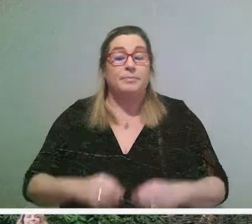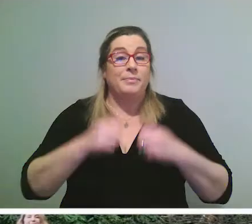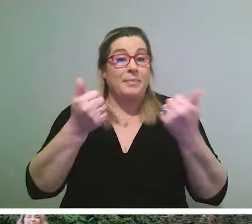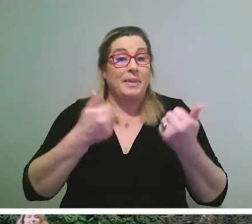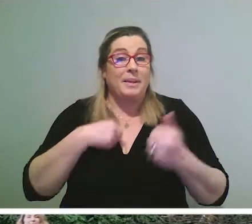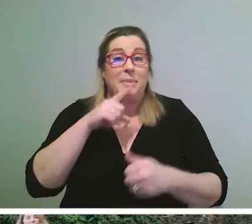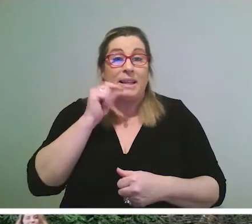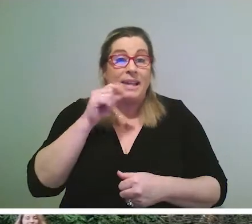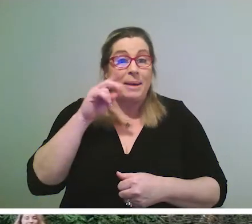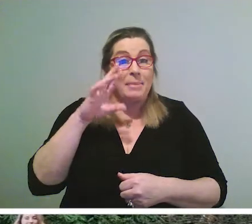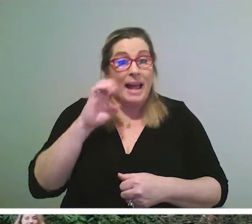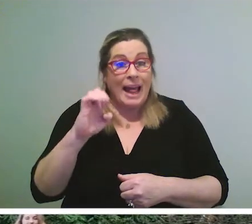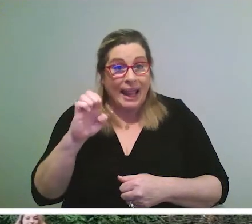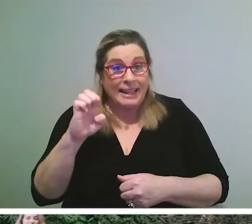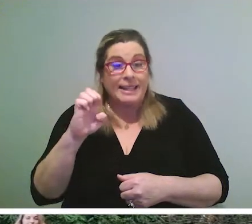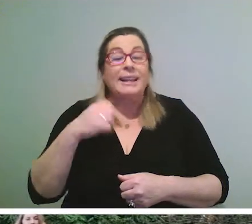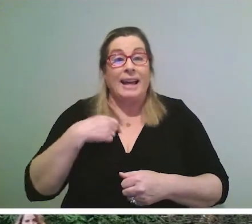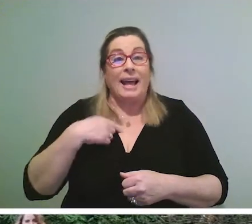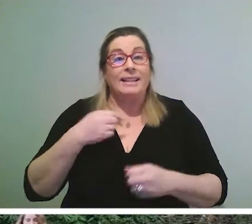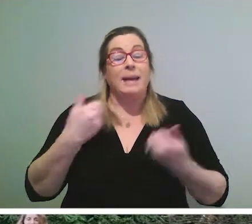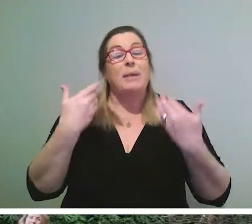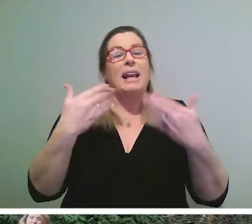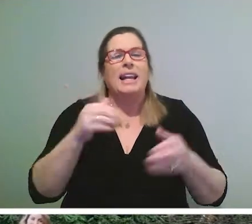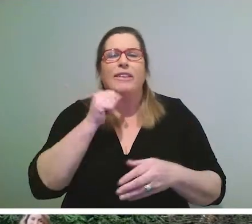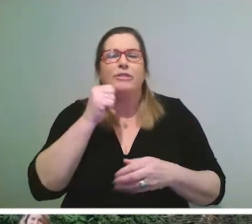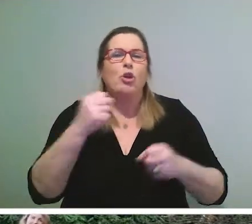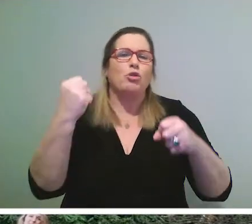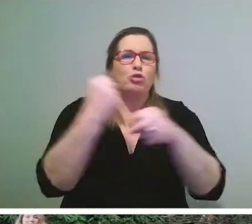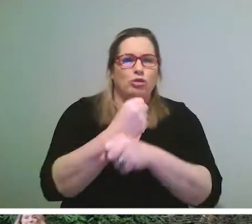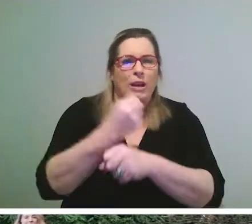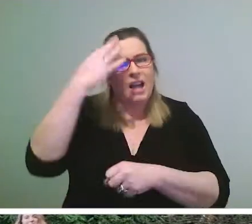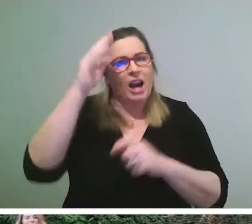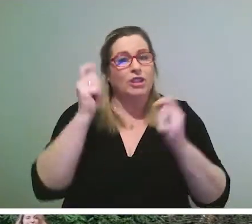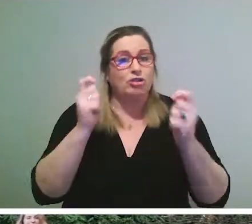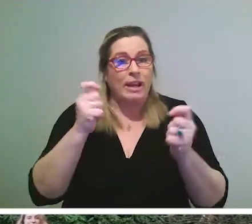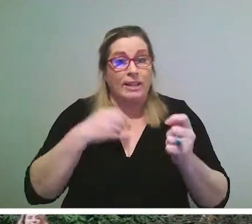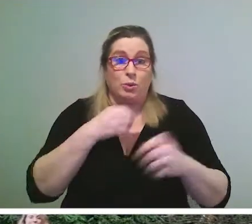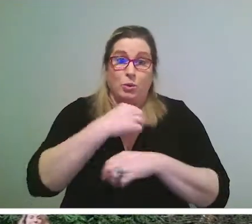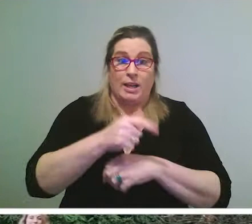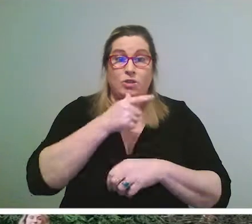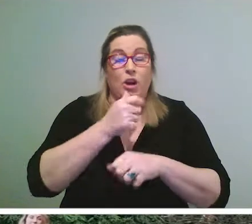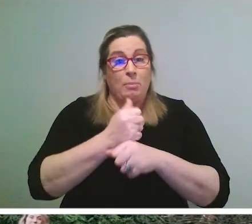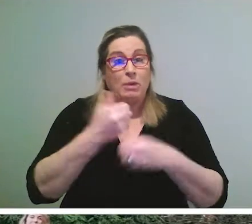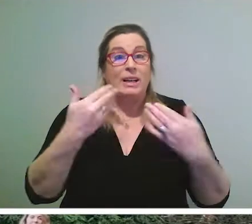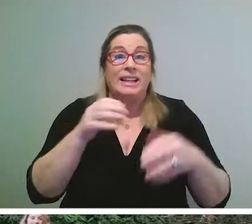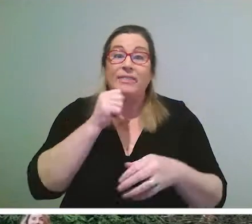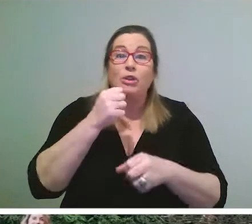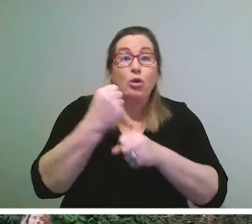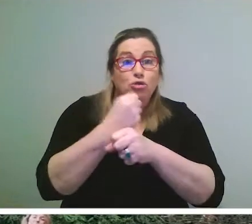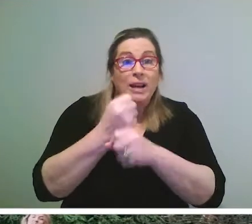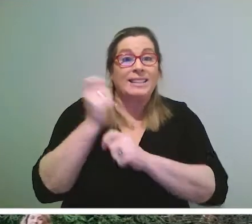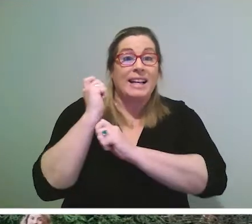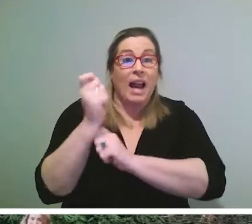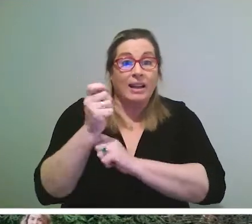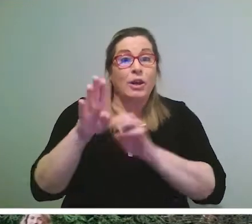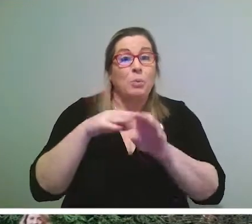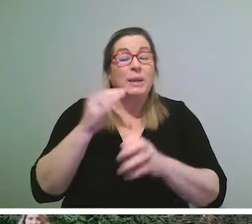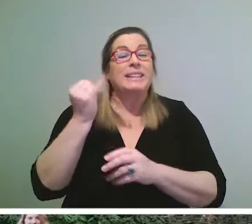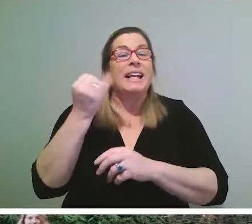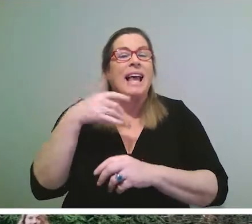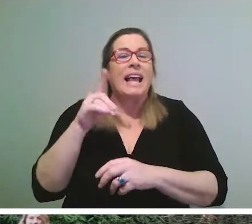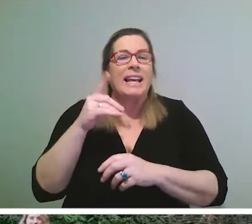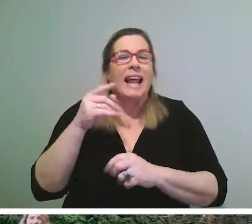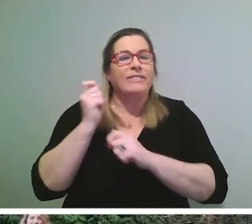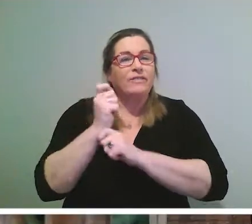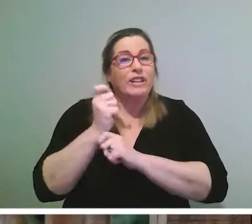Hi, my name is Ellie. I'm a Leave No Trace Ireland trainer and today I'm here to talk about Leave No Trace and angling with Inland Fisheries